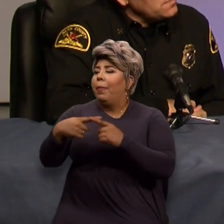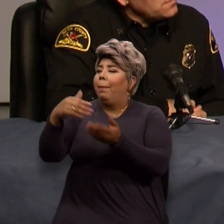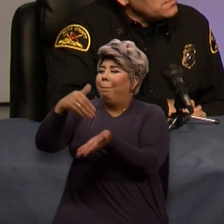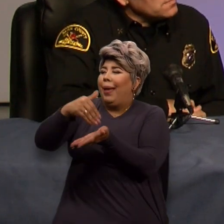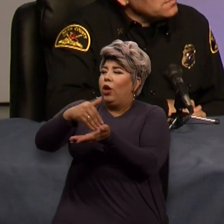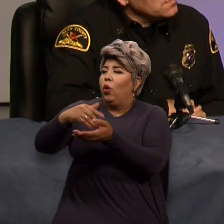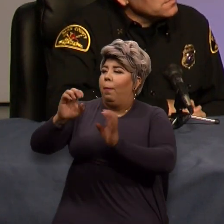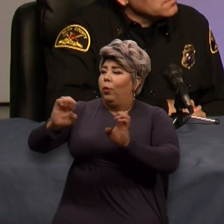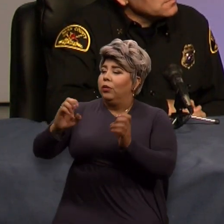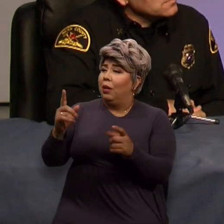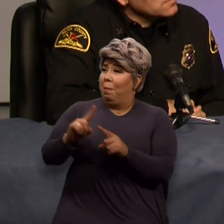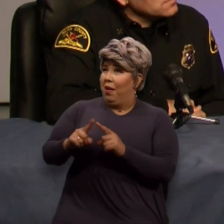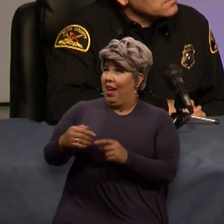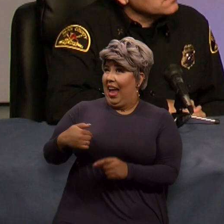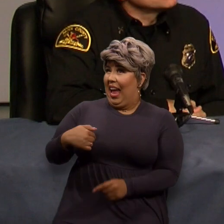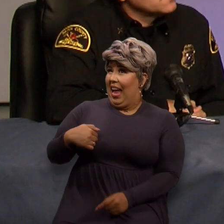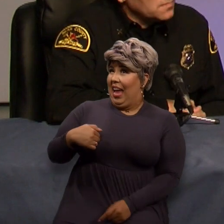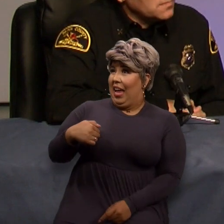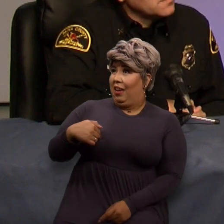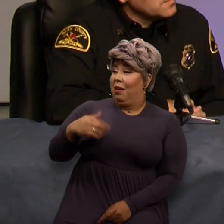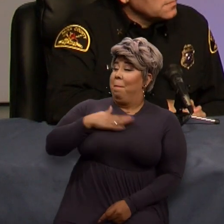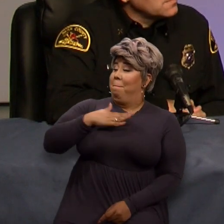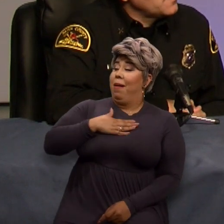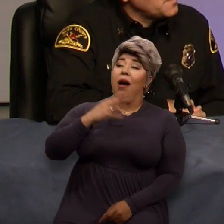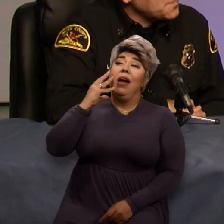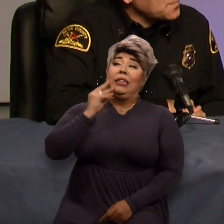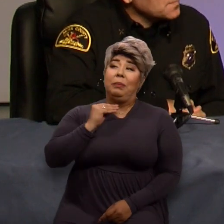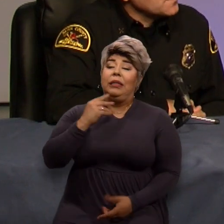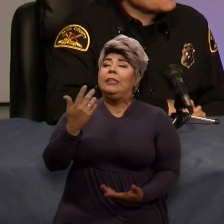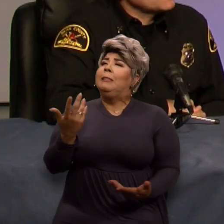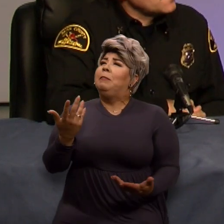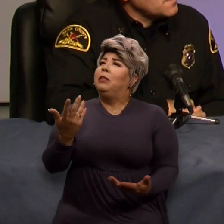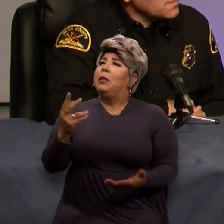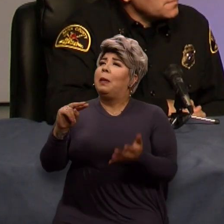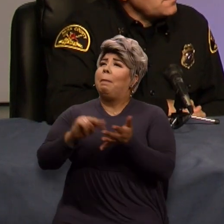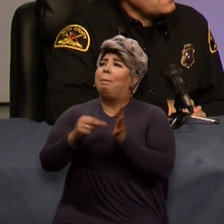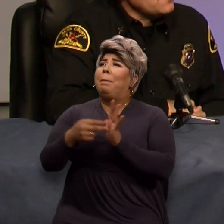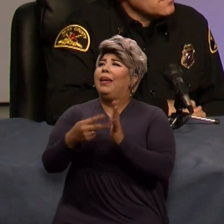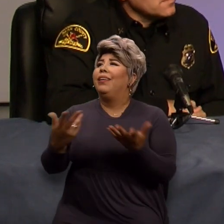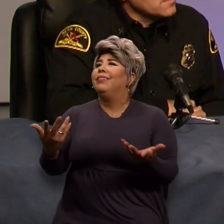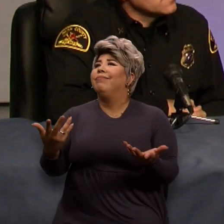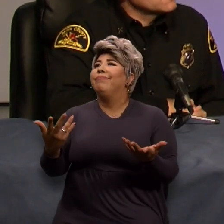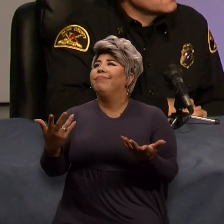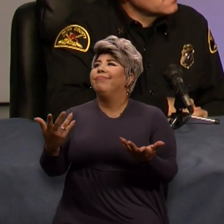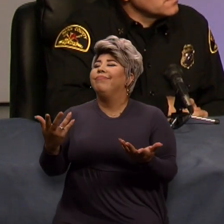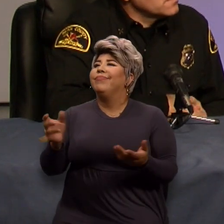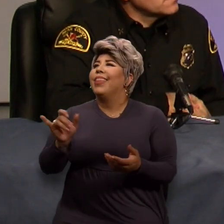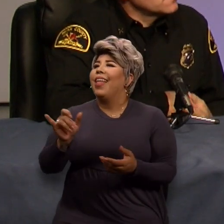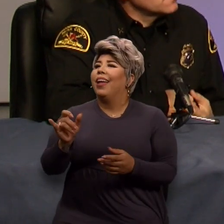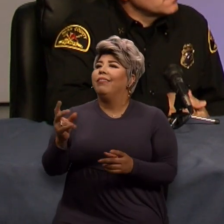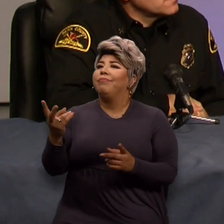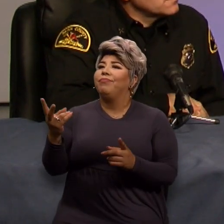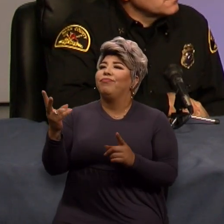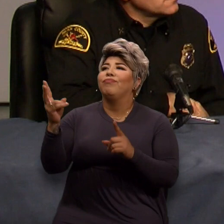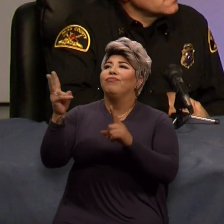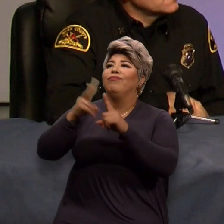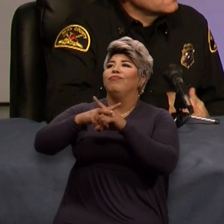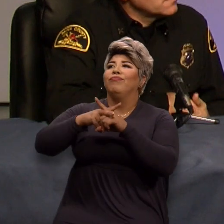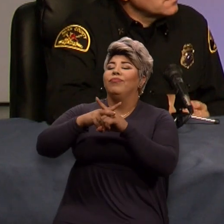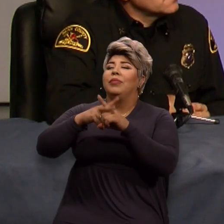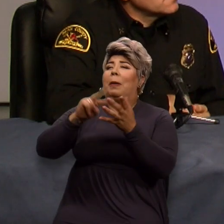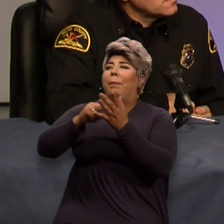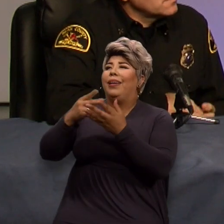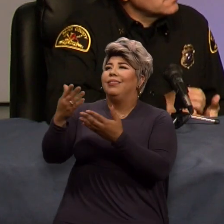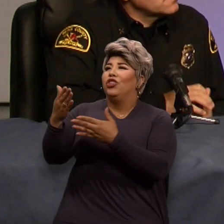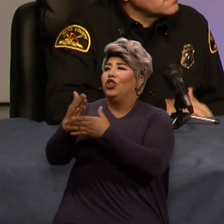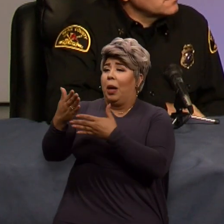again, personal experiences I've gone through, it's so much more than signing up and letting people or letting first responders know about your medical history.